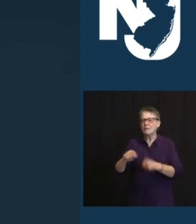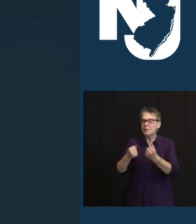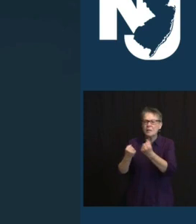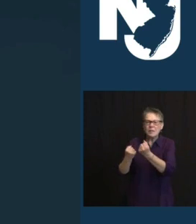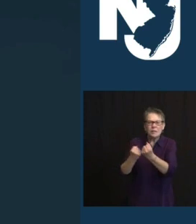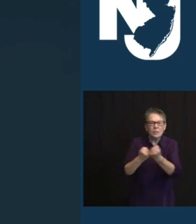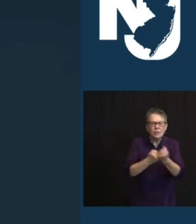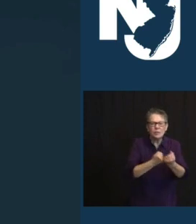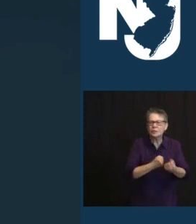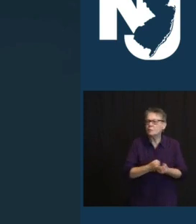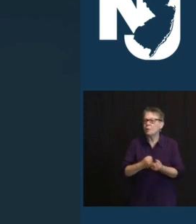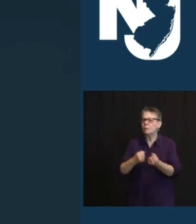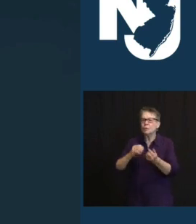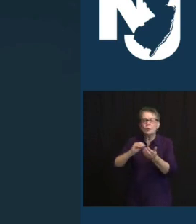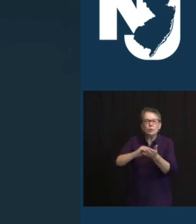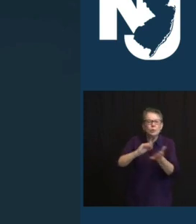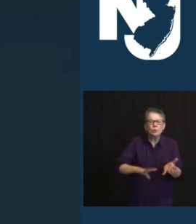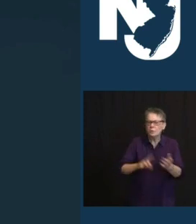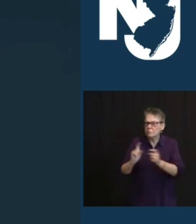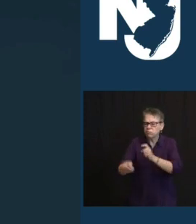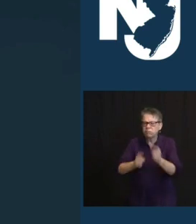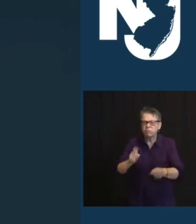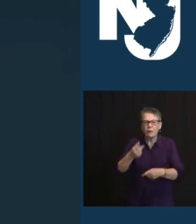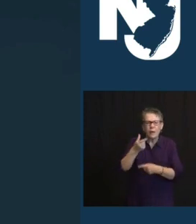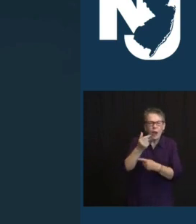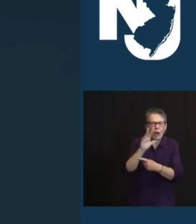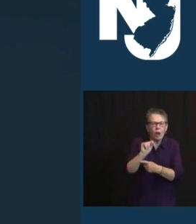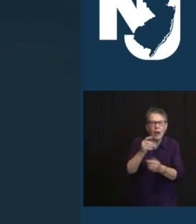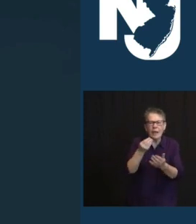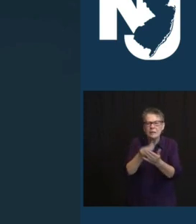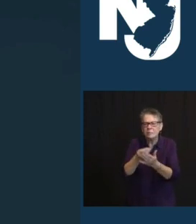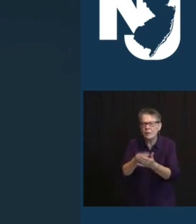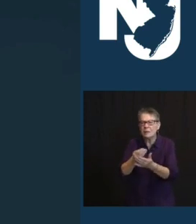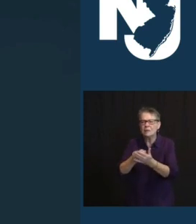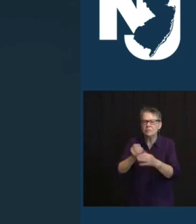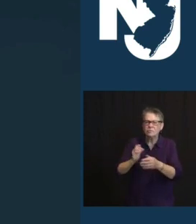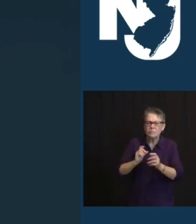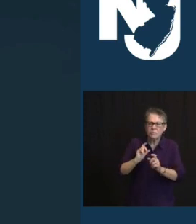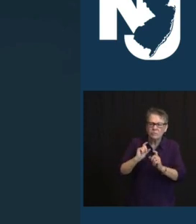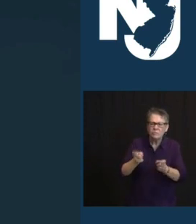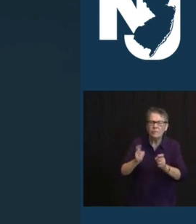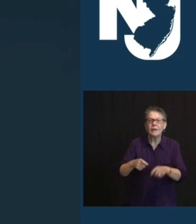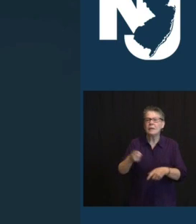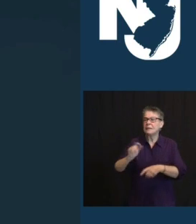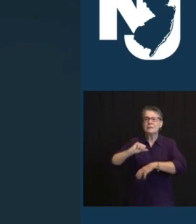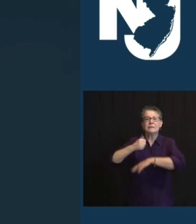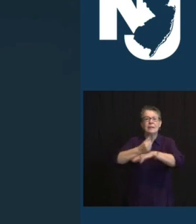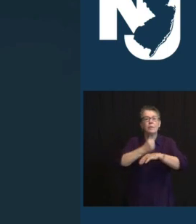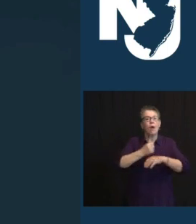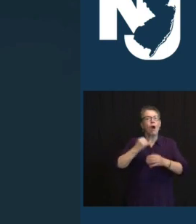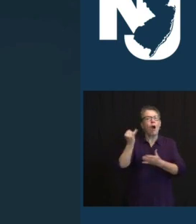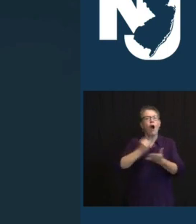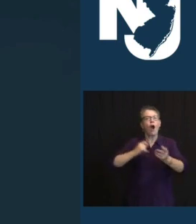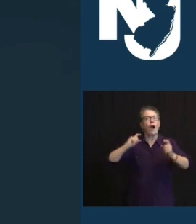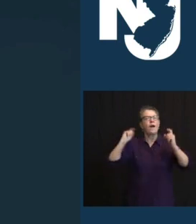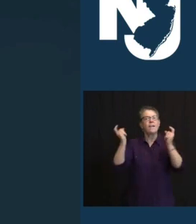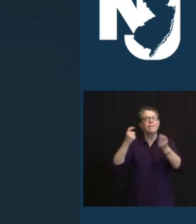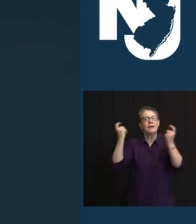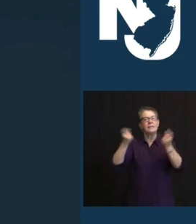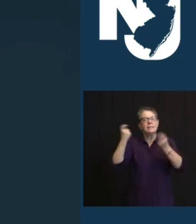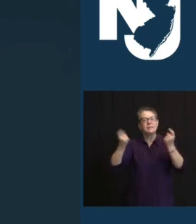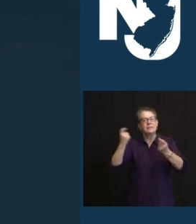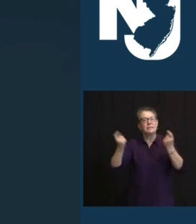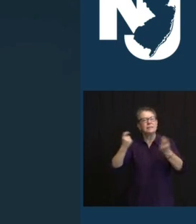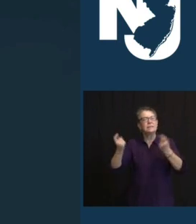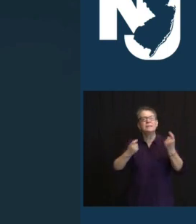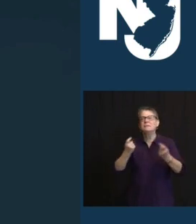HE WAS A FOUNDER OF THE FESTIVAL DE LOS ANDES, A CELEBRATION FOR MANY OF NEW JERSEY'S SOUTH AMERICAN COMMUNITIES, AND